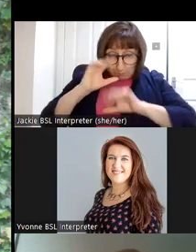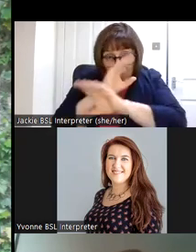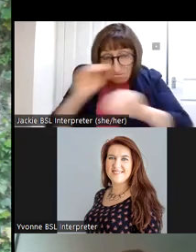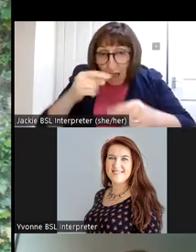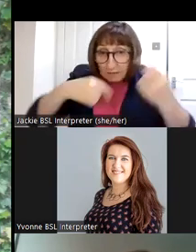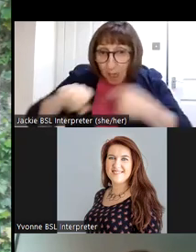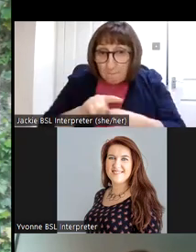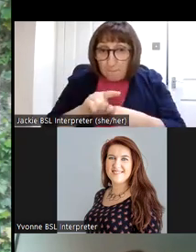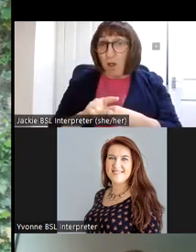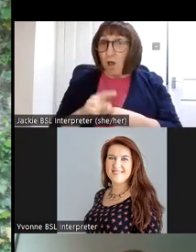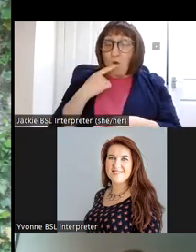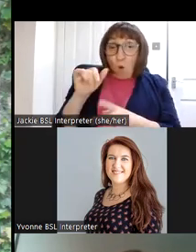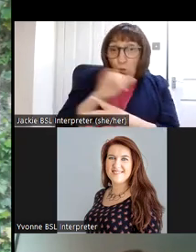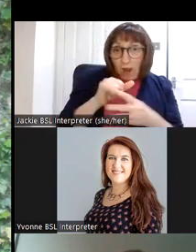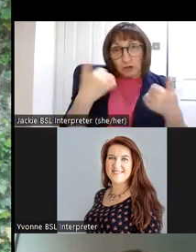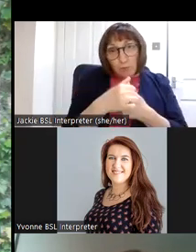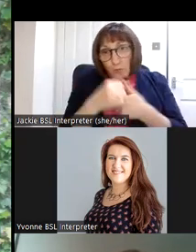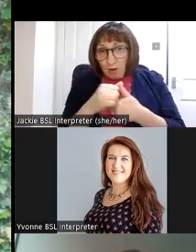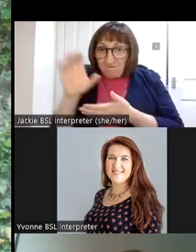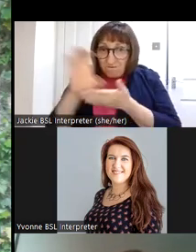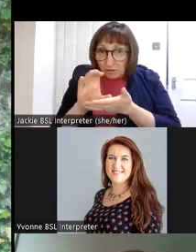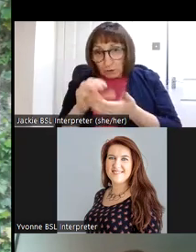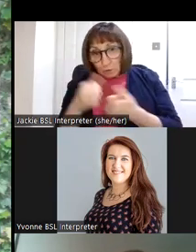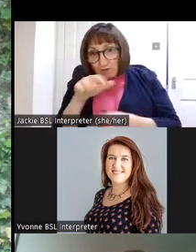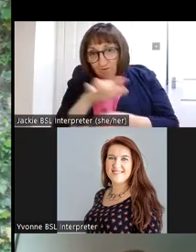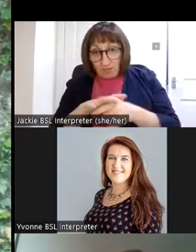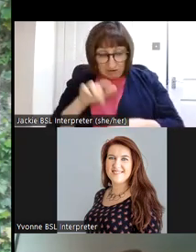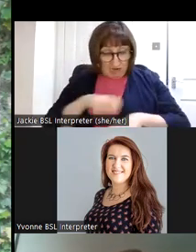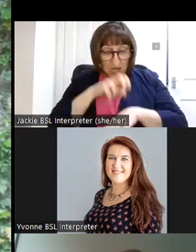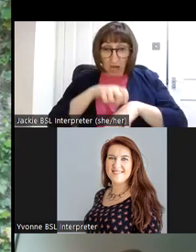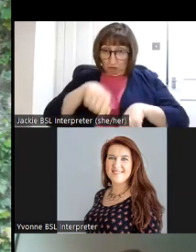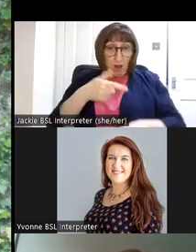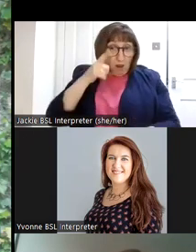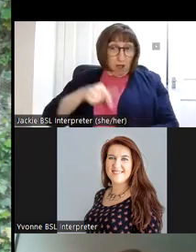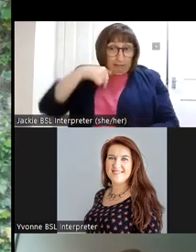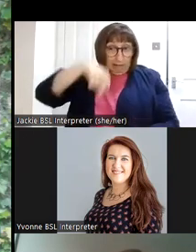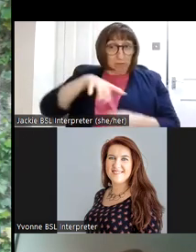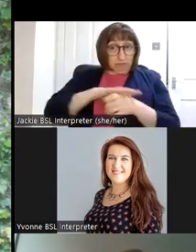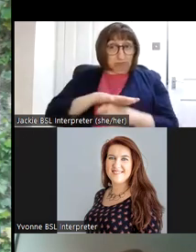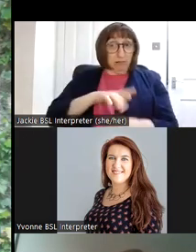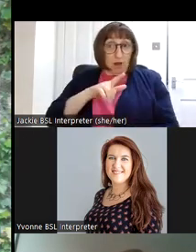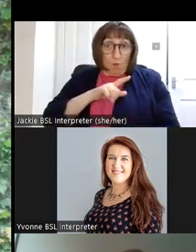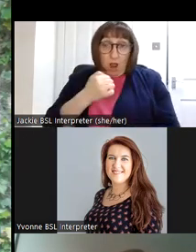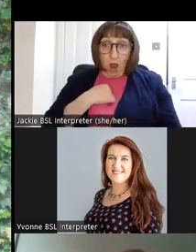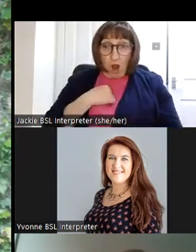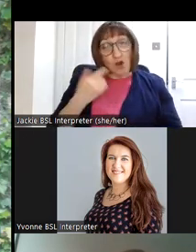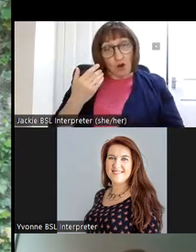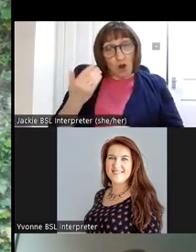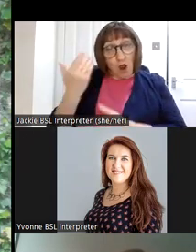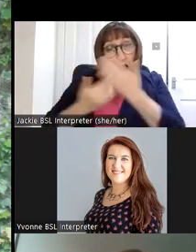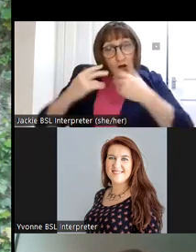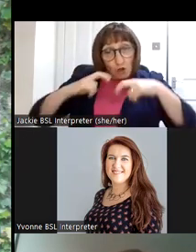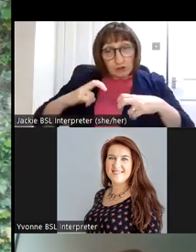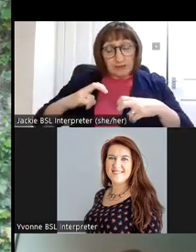which stream of funding might be suitable um here in ireland we're really fortunate um that our archaeological heritage is